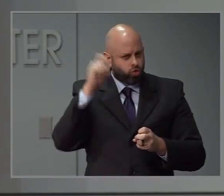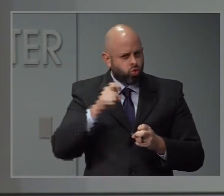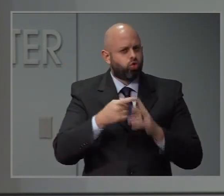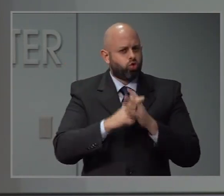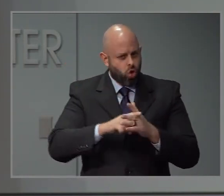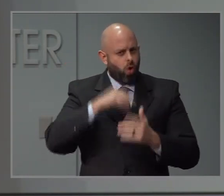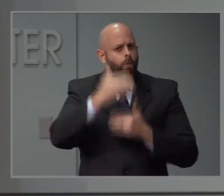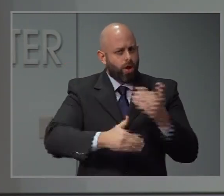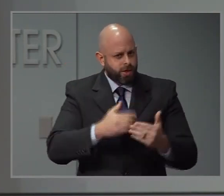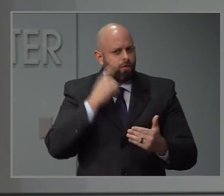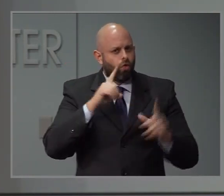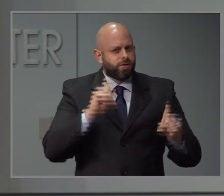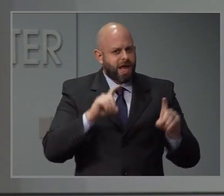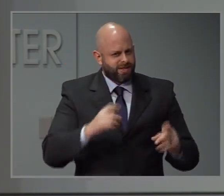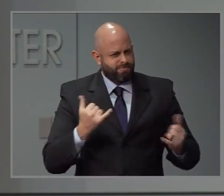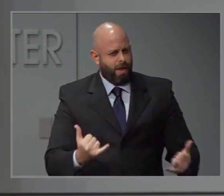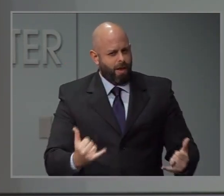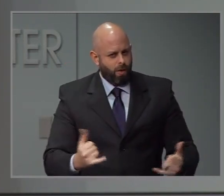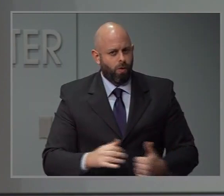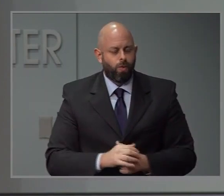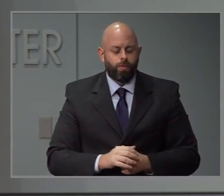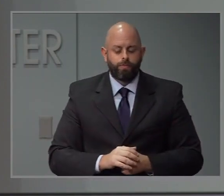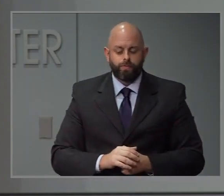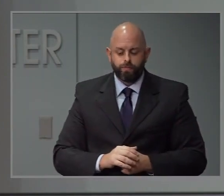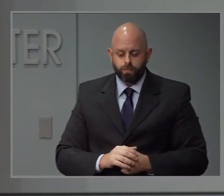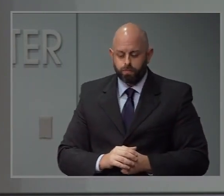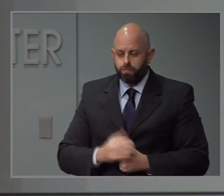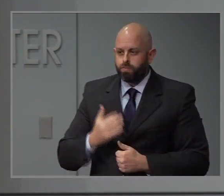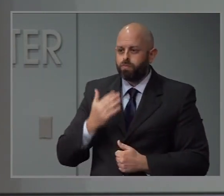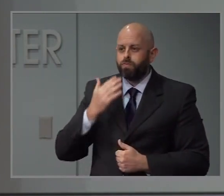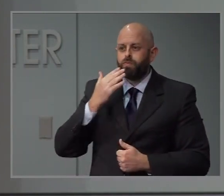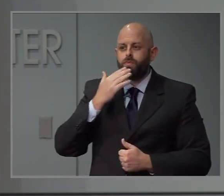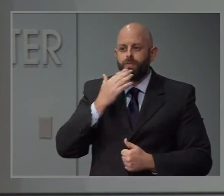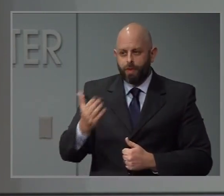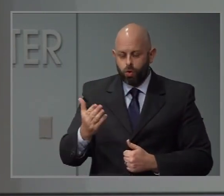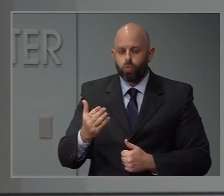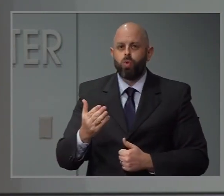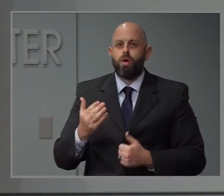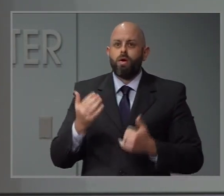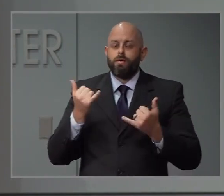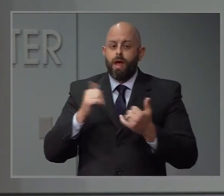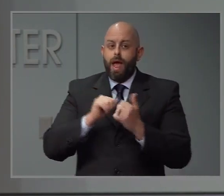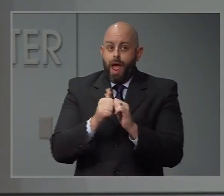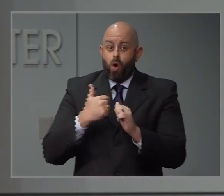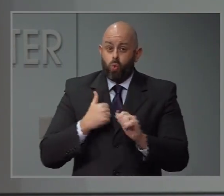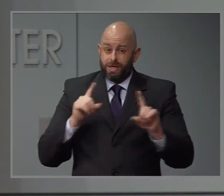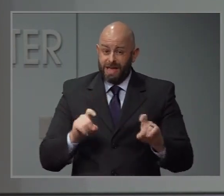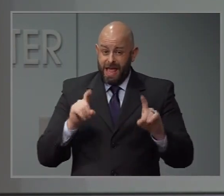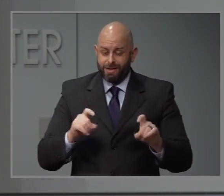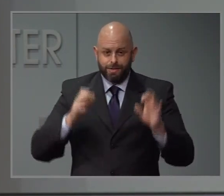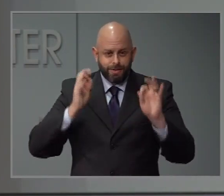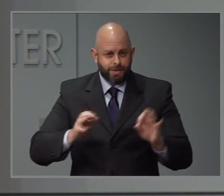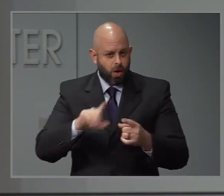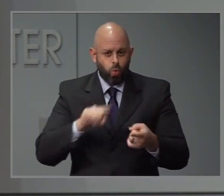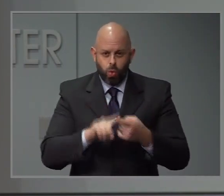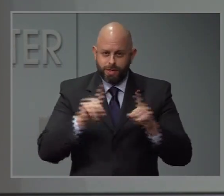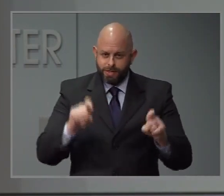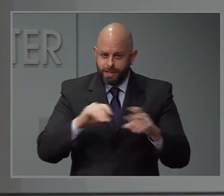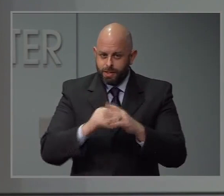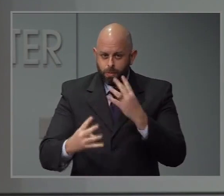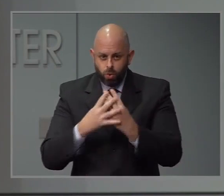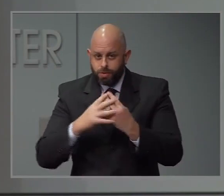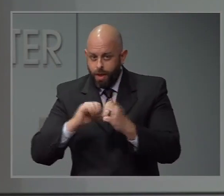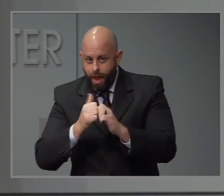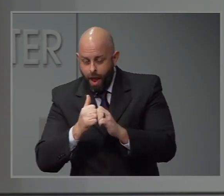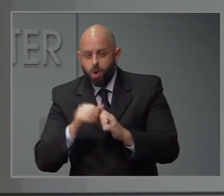for the question. So, yes, the way we are doing all of our testing protocols, even in congregate settings like a jail or a prison, is that they